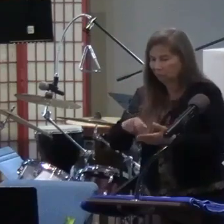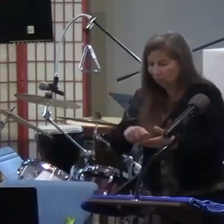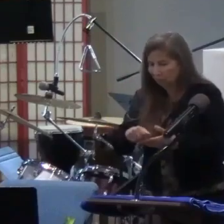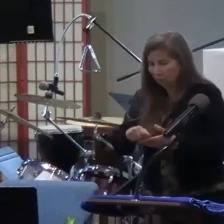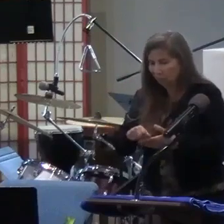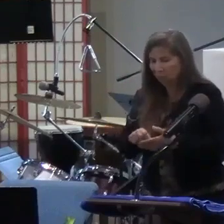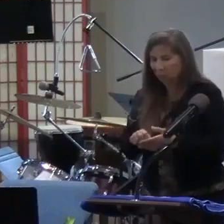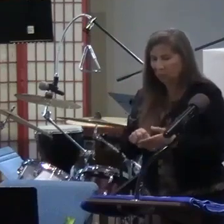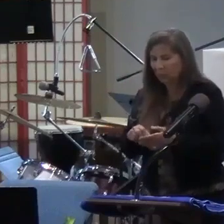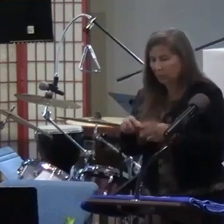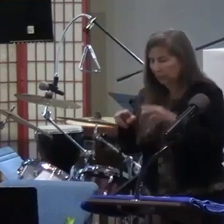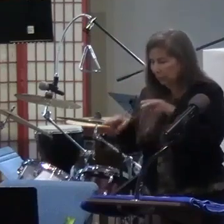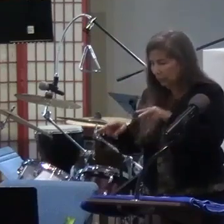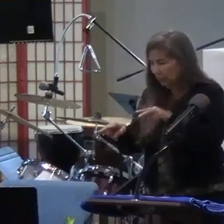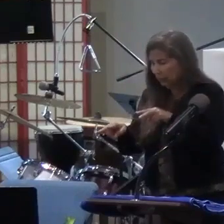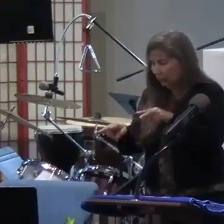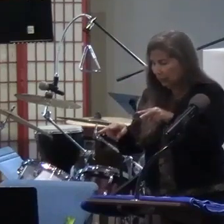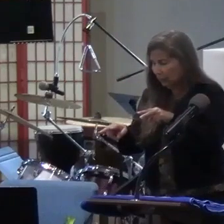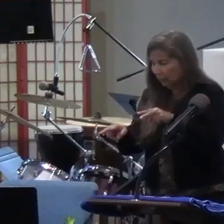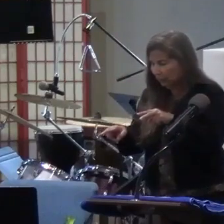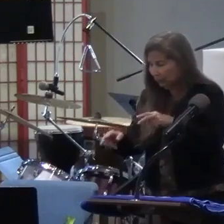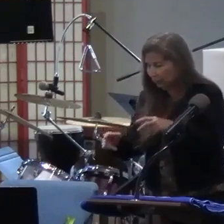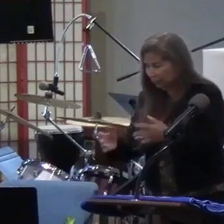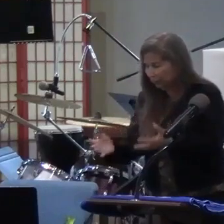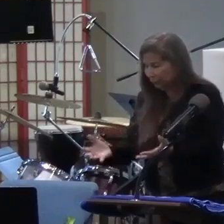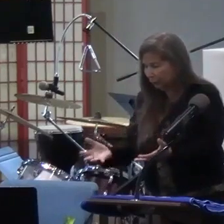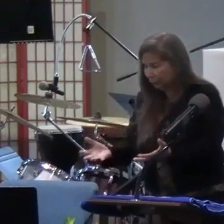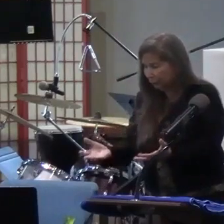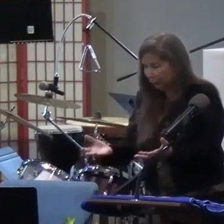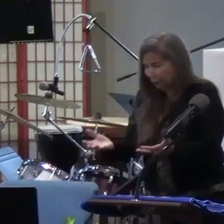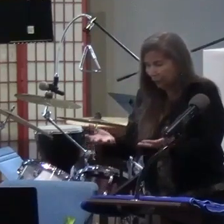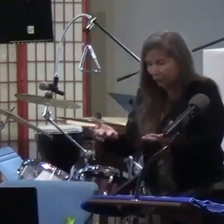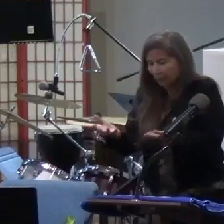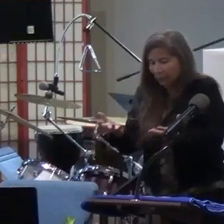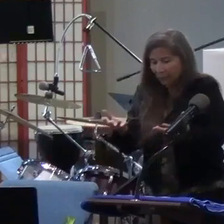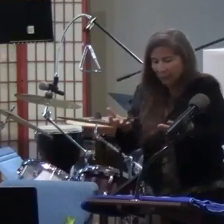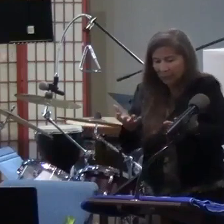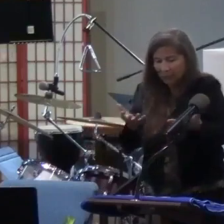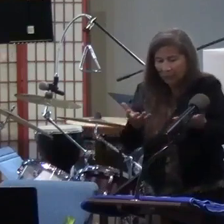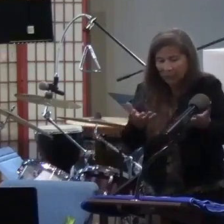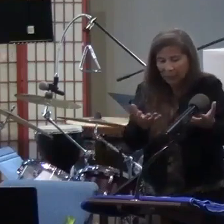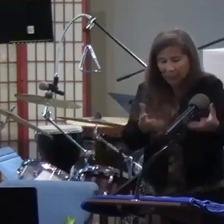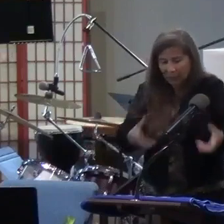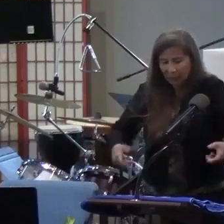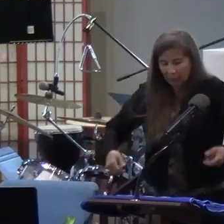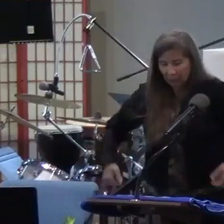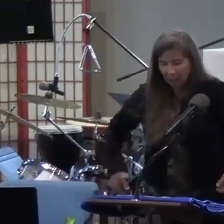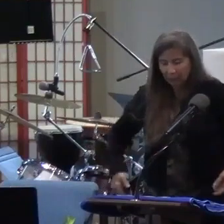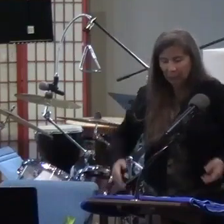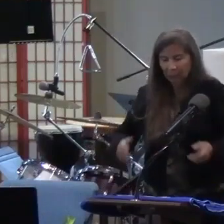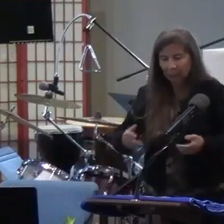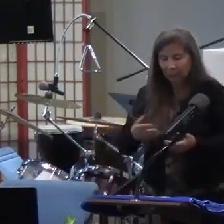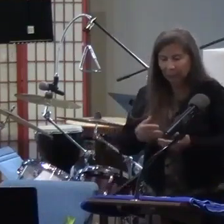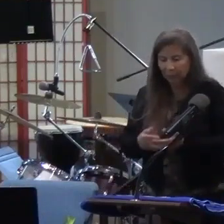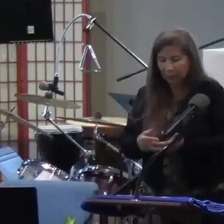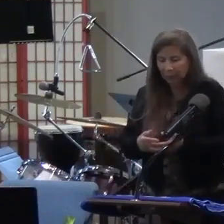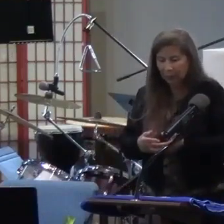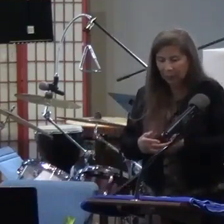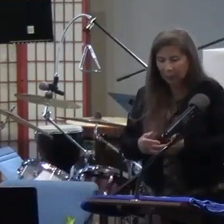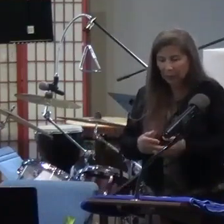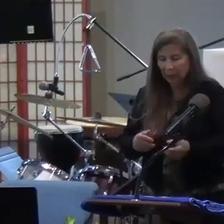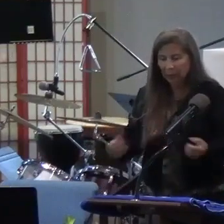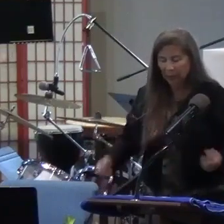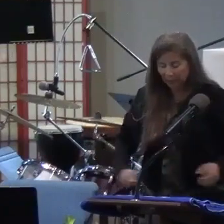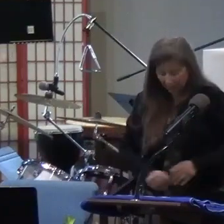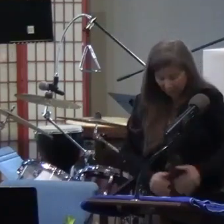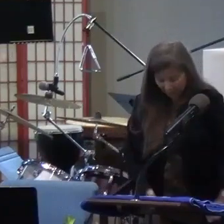And as they watched him, and they picked up his body and put it on the cart, as you've seen them do in sports, as they quickly put an air cast